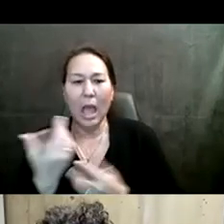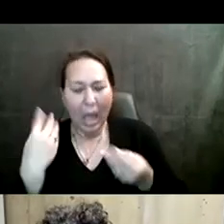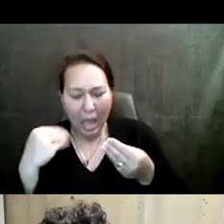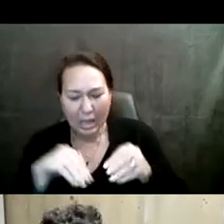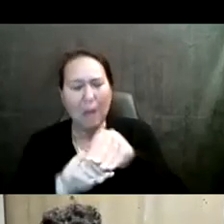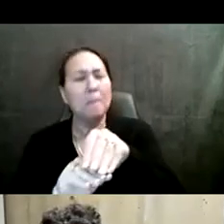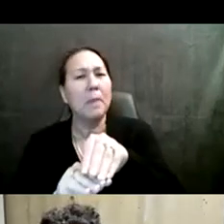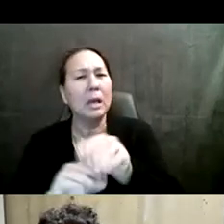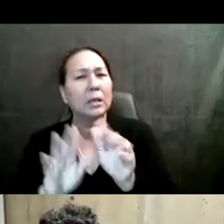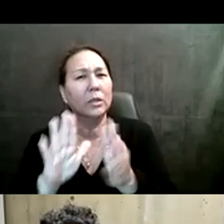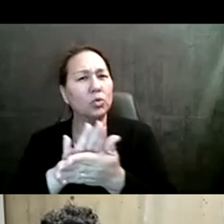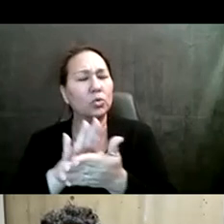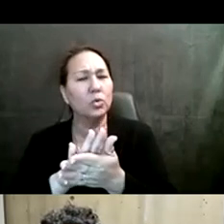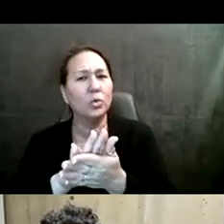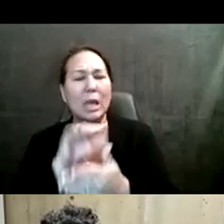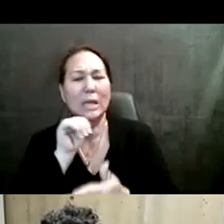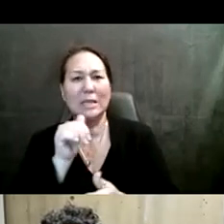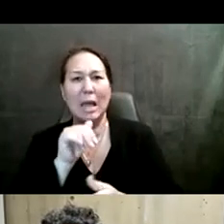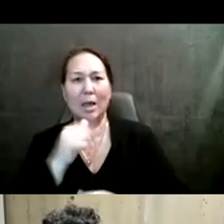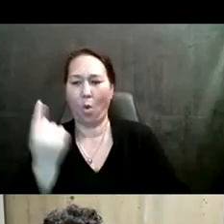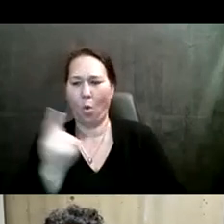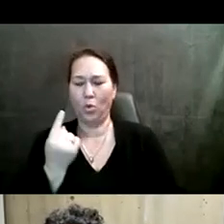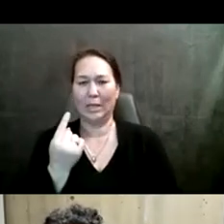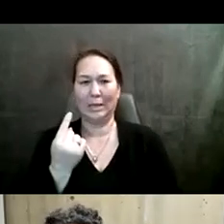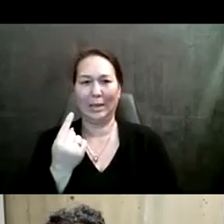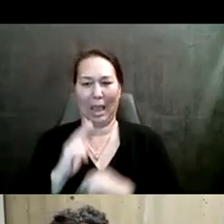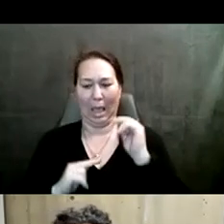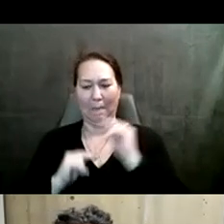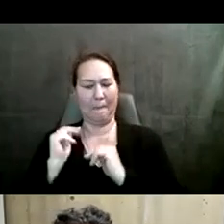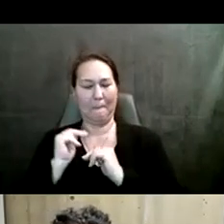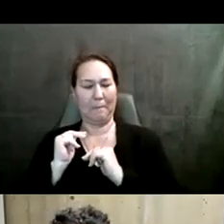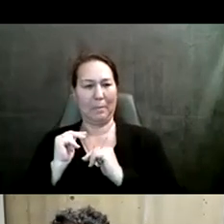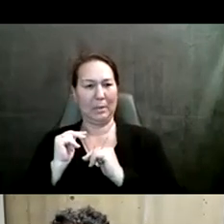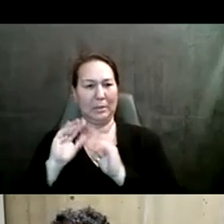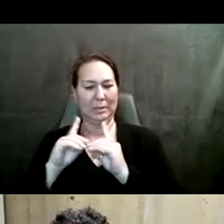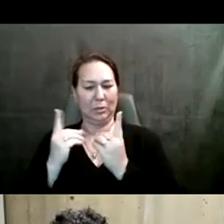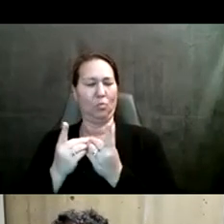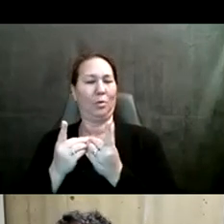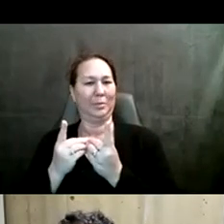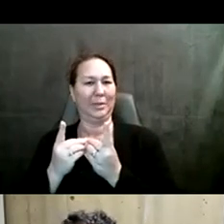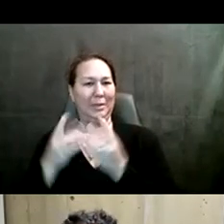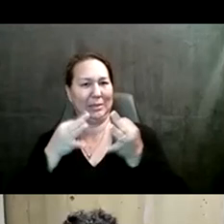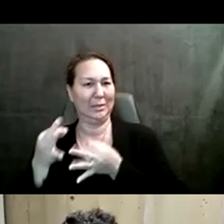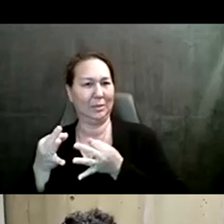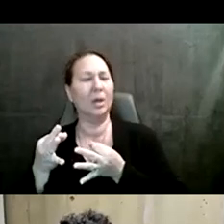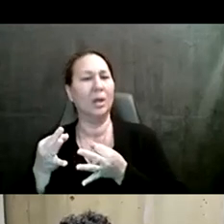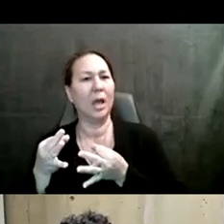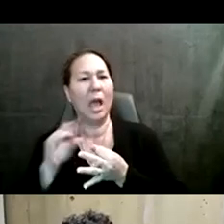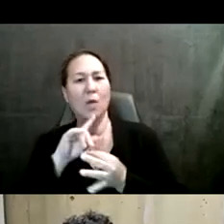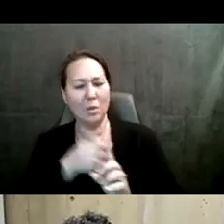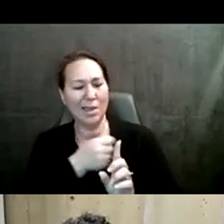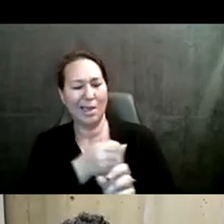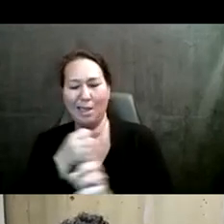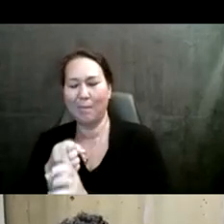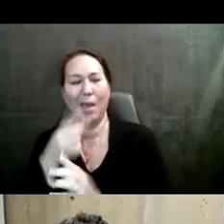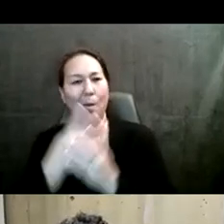um, a facilities decision, right? Um, it really impacts all layers of school and it's